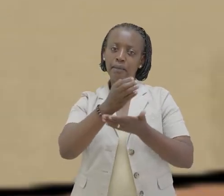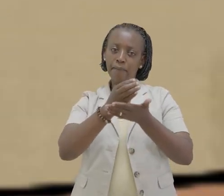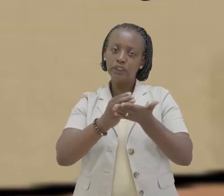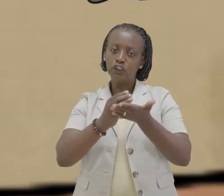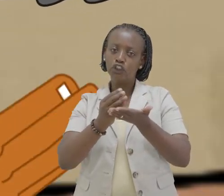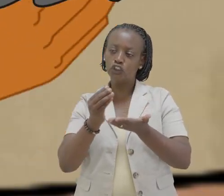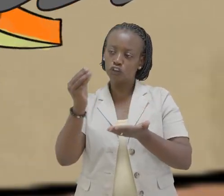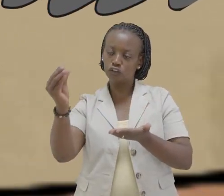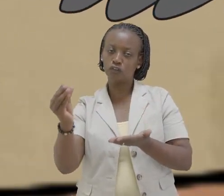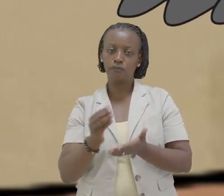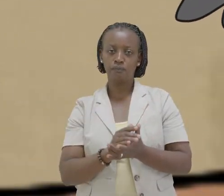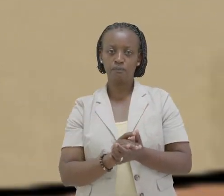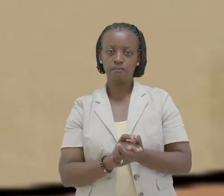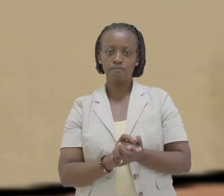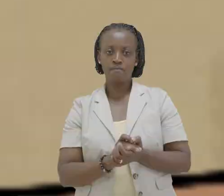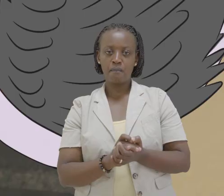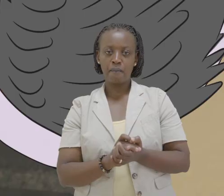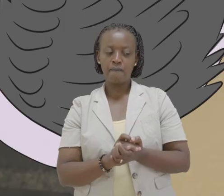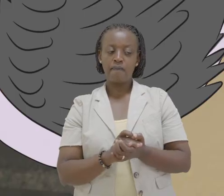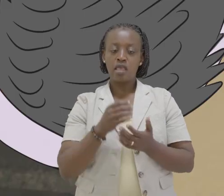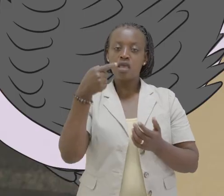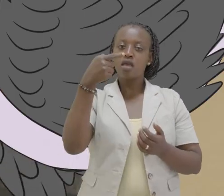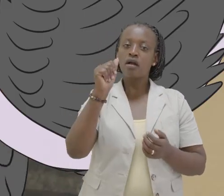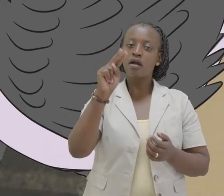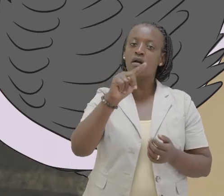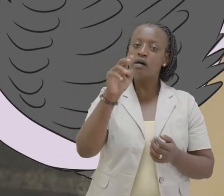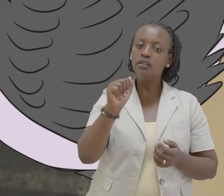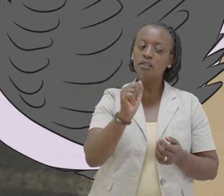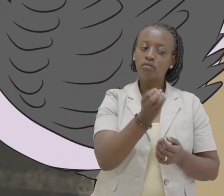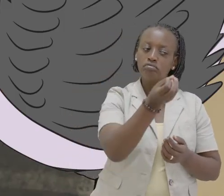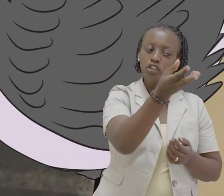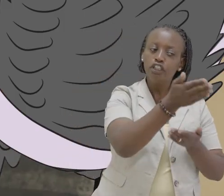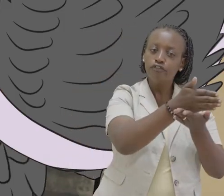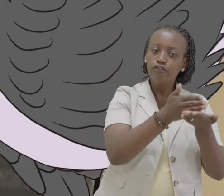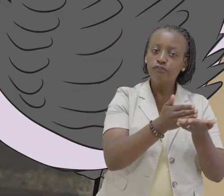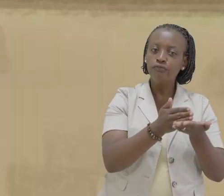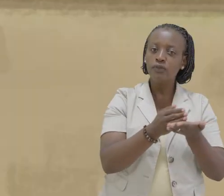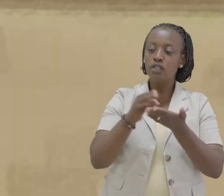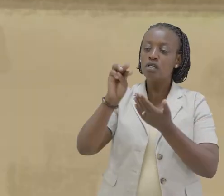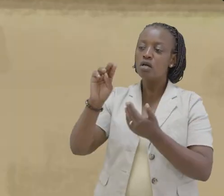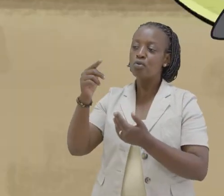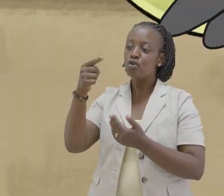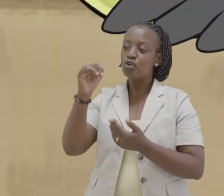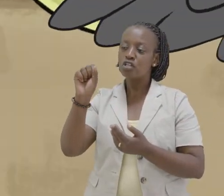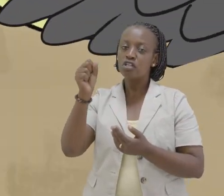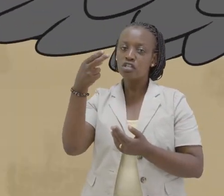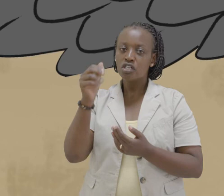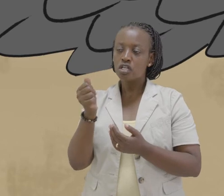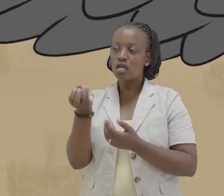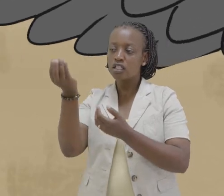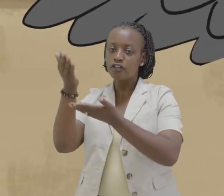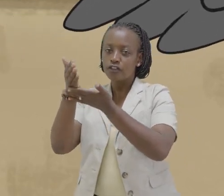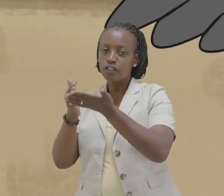your piece Thank you! Ganza, here is yours Mudisha, here is